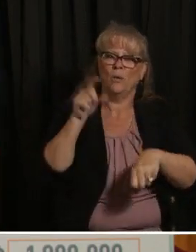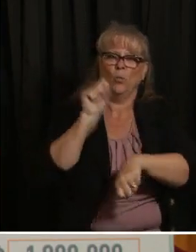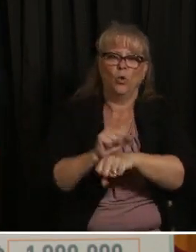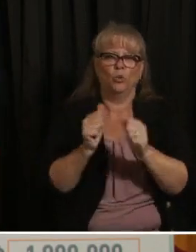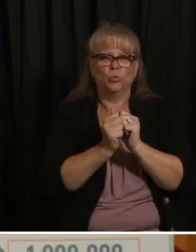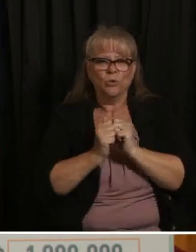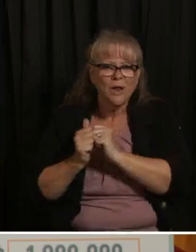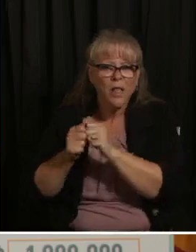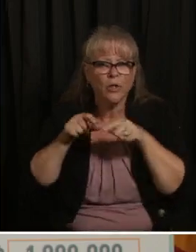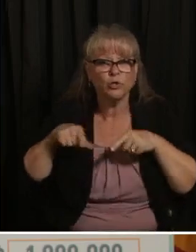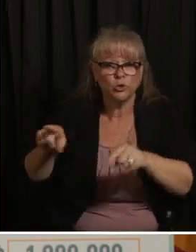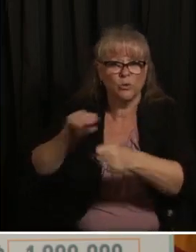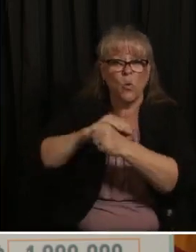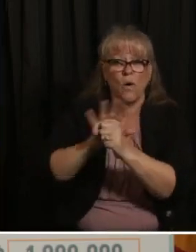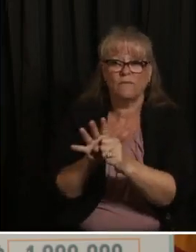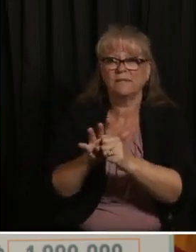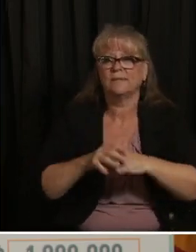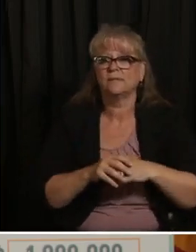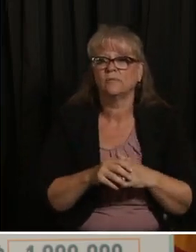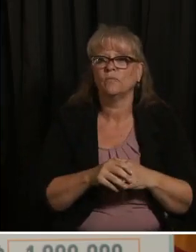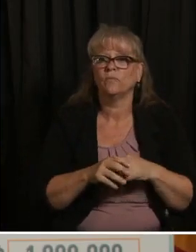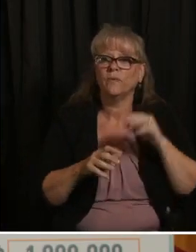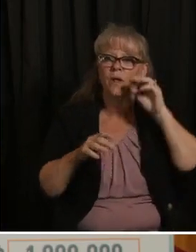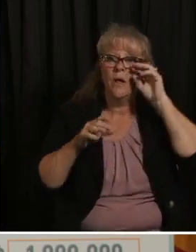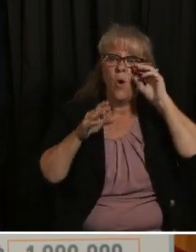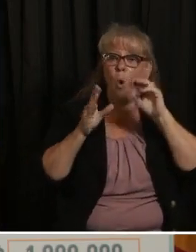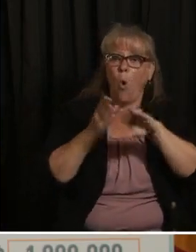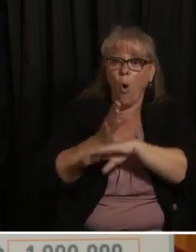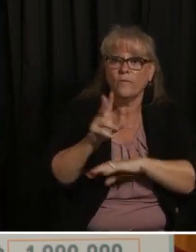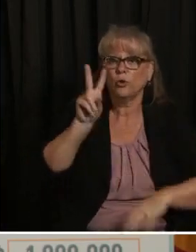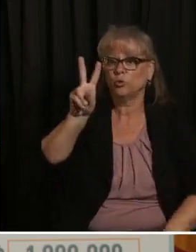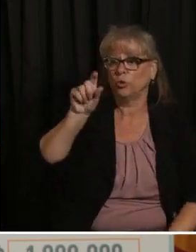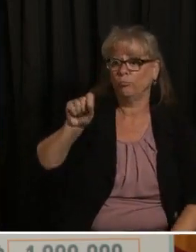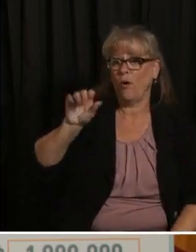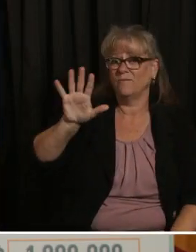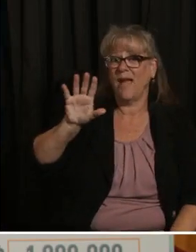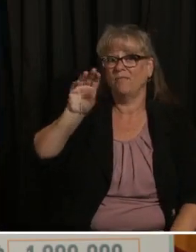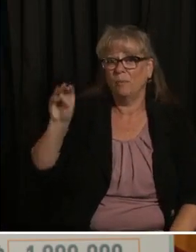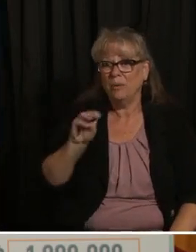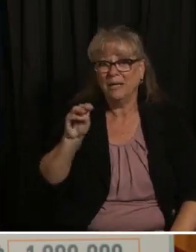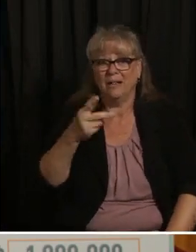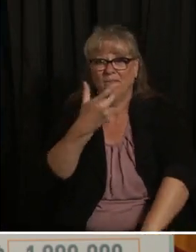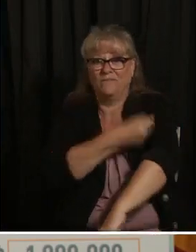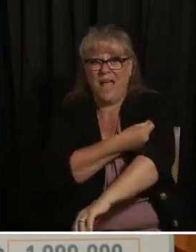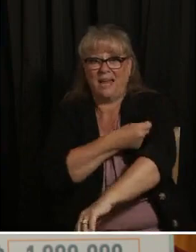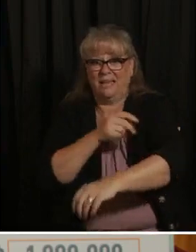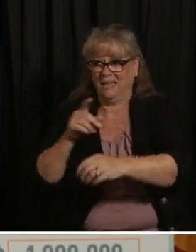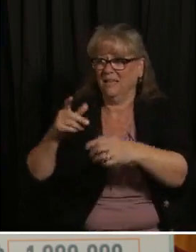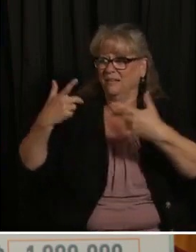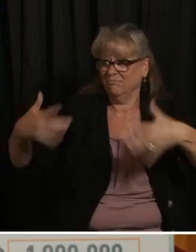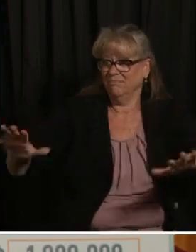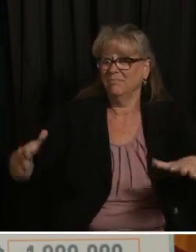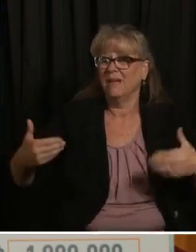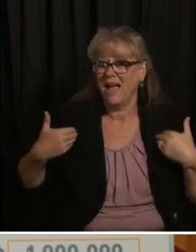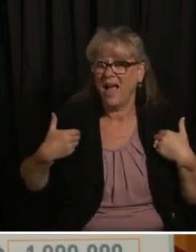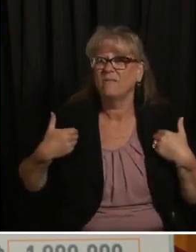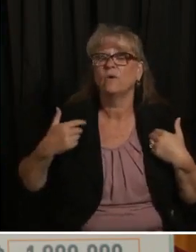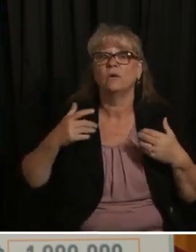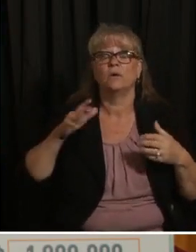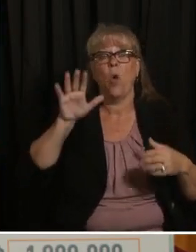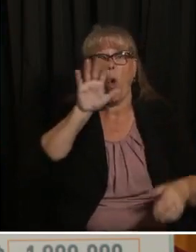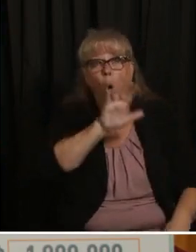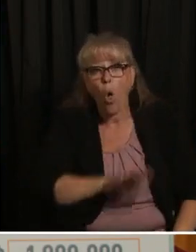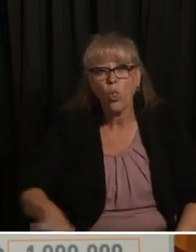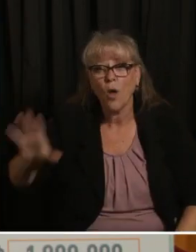a half million doses of the covid vaccine have been put out worldwide and obviously it's safe you're not seeing problems